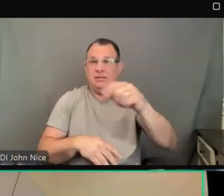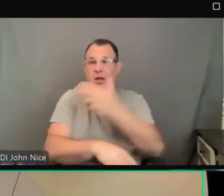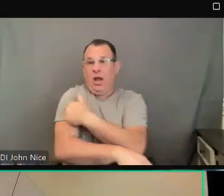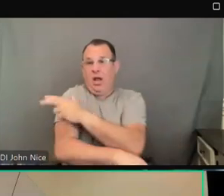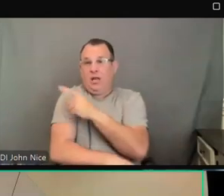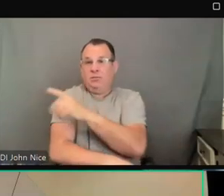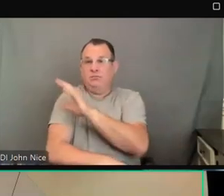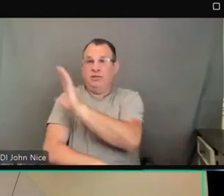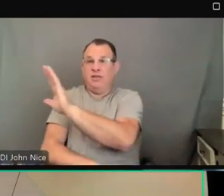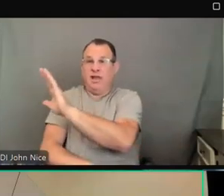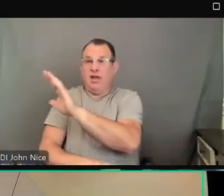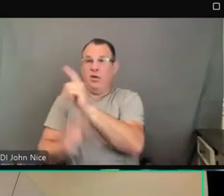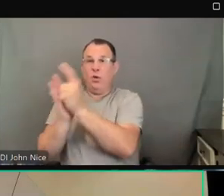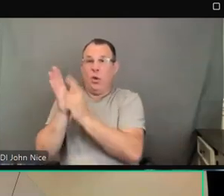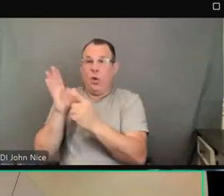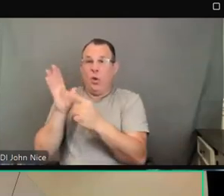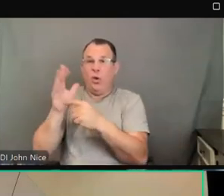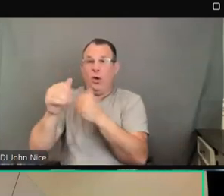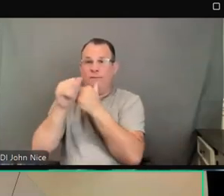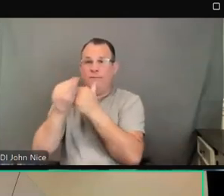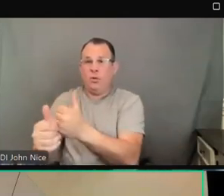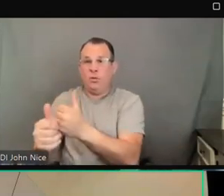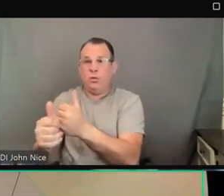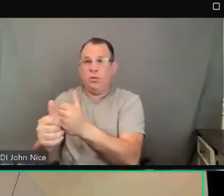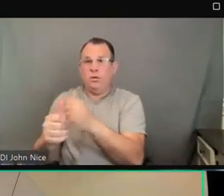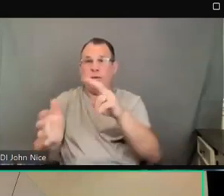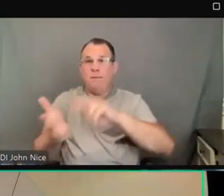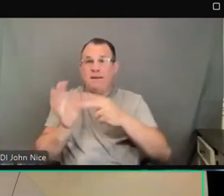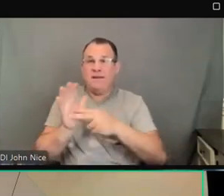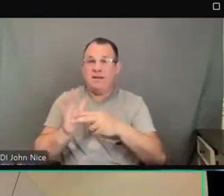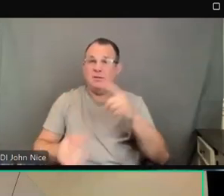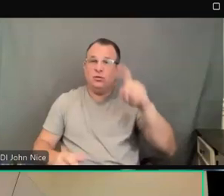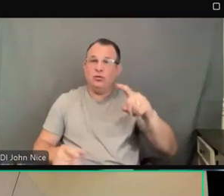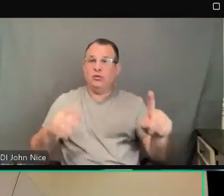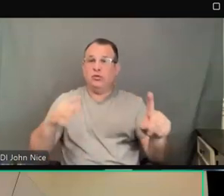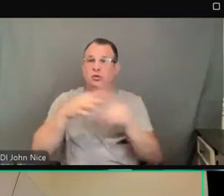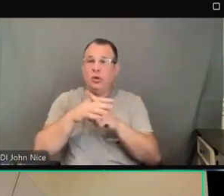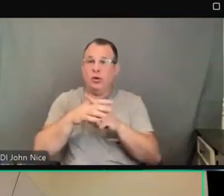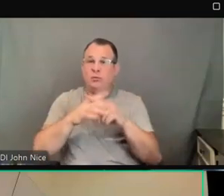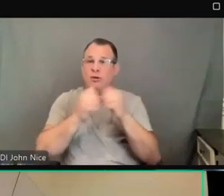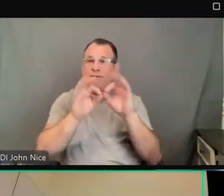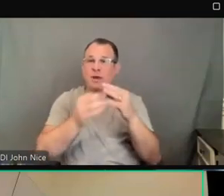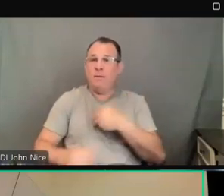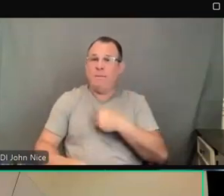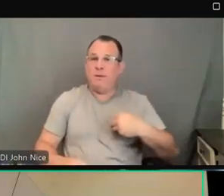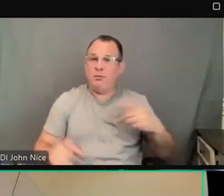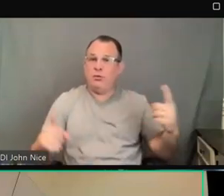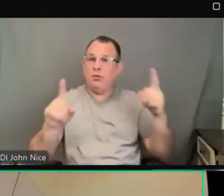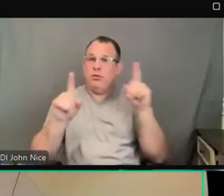comply with. So you come in and you are a family member or a companion to your mother.